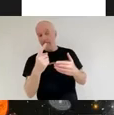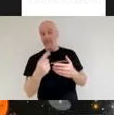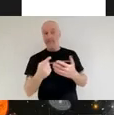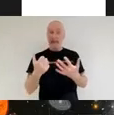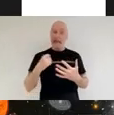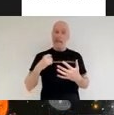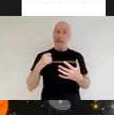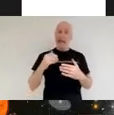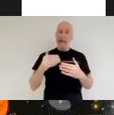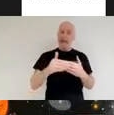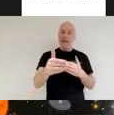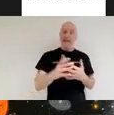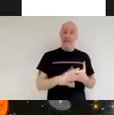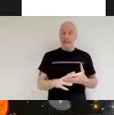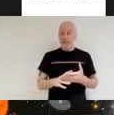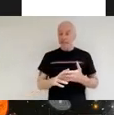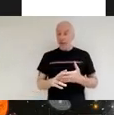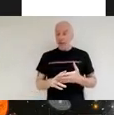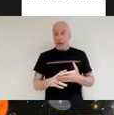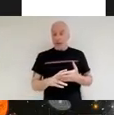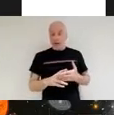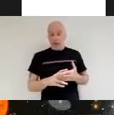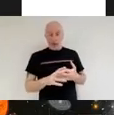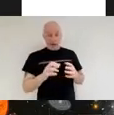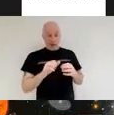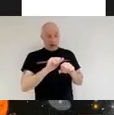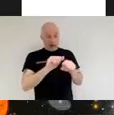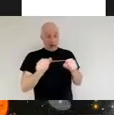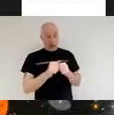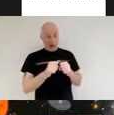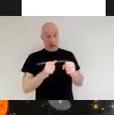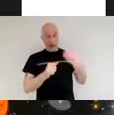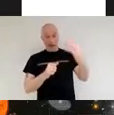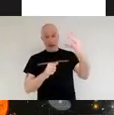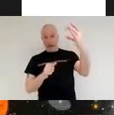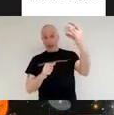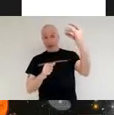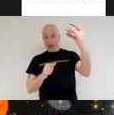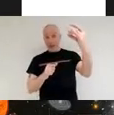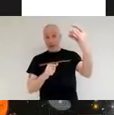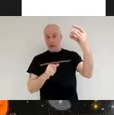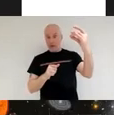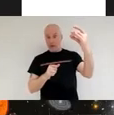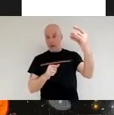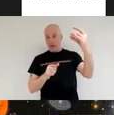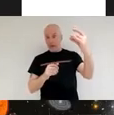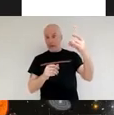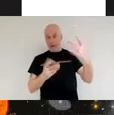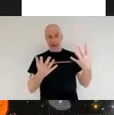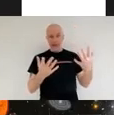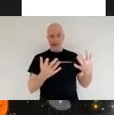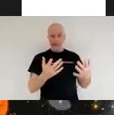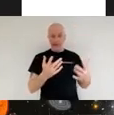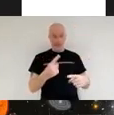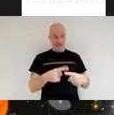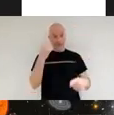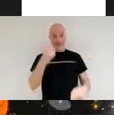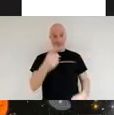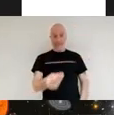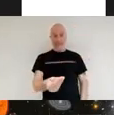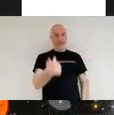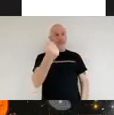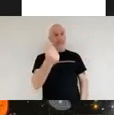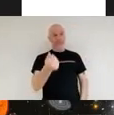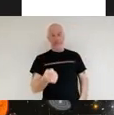life cycle of our star we've only been aware of our star for a click of a fingers compared to its entire lifespan